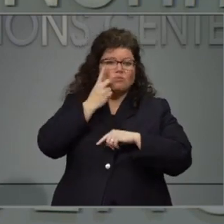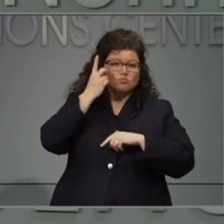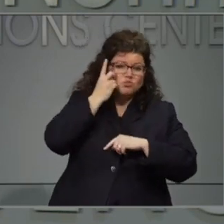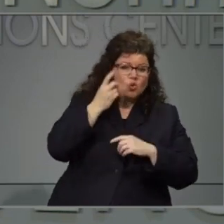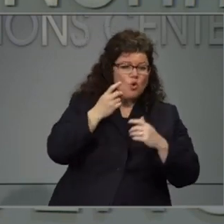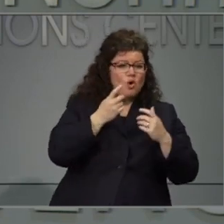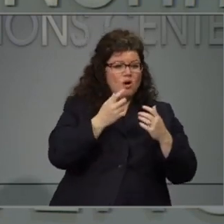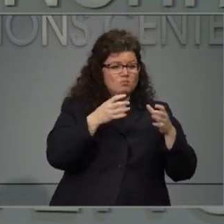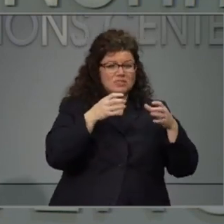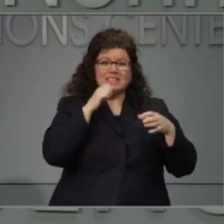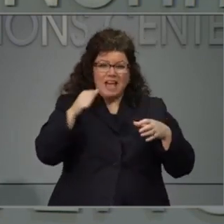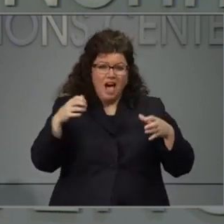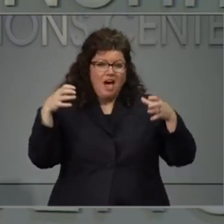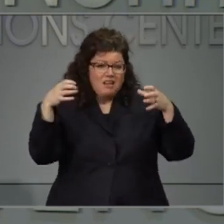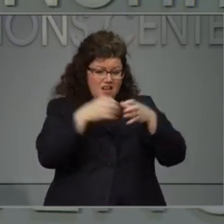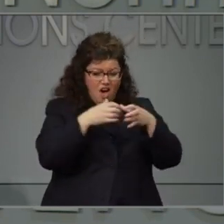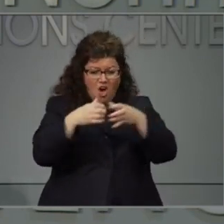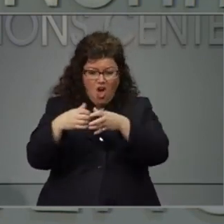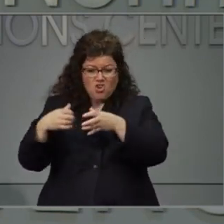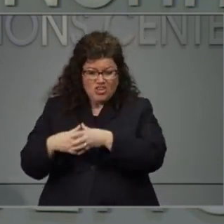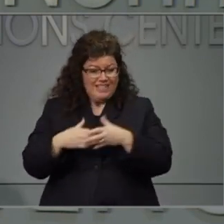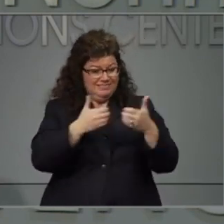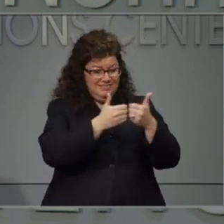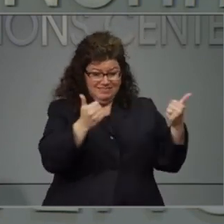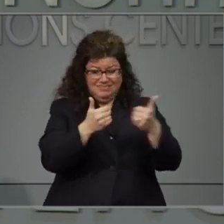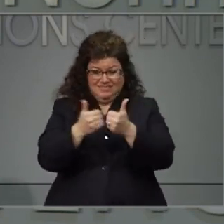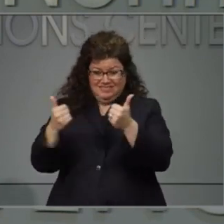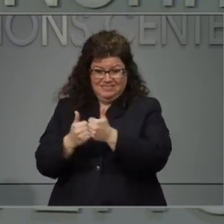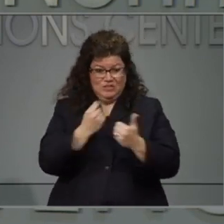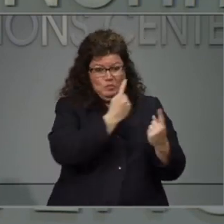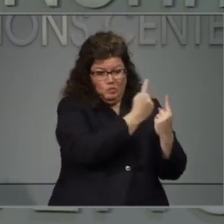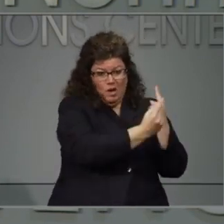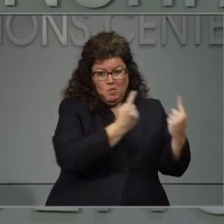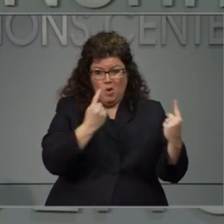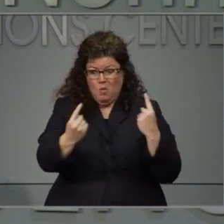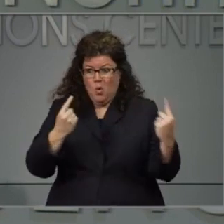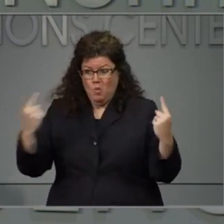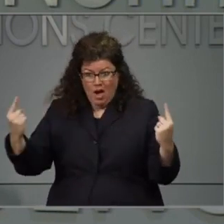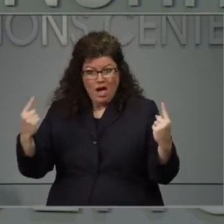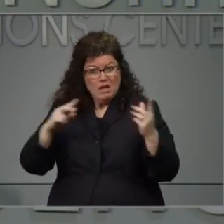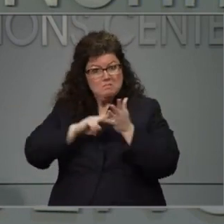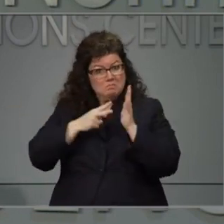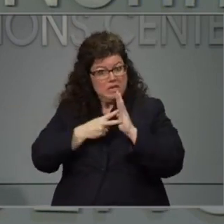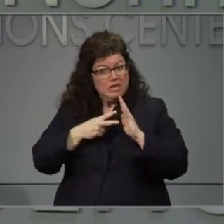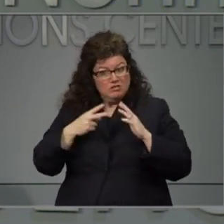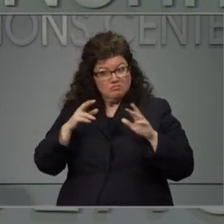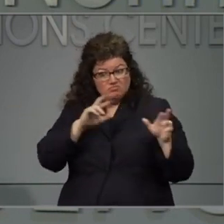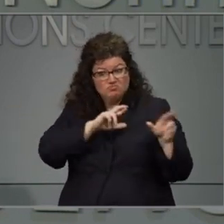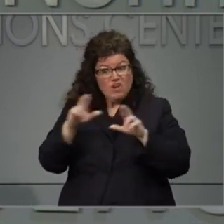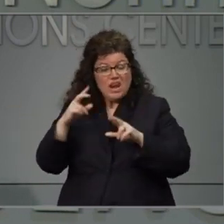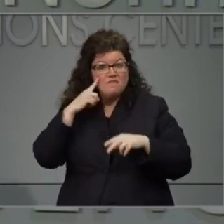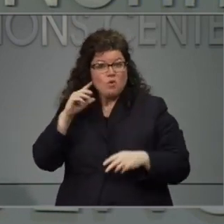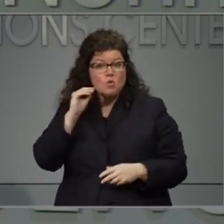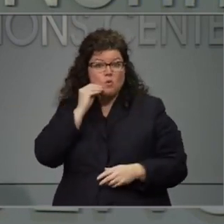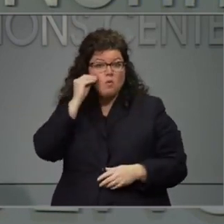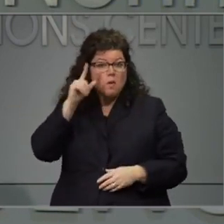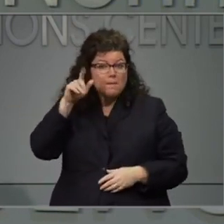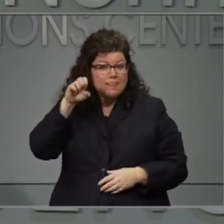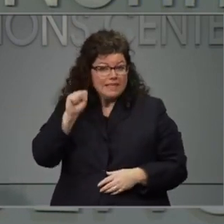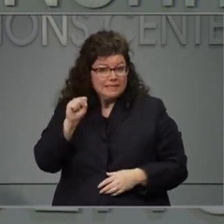alleviate local government strain on bringing in homeless, the homeless population who might be infected with the virus?